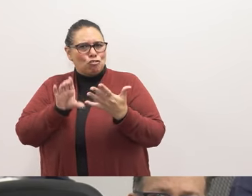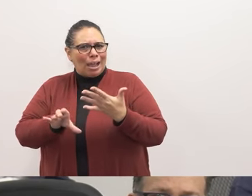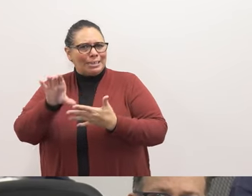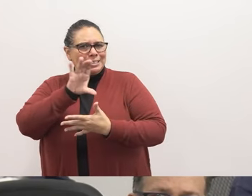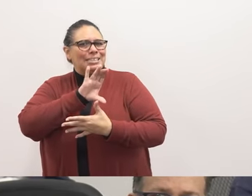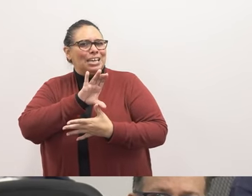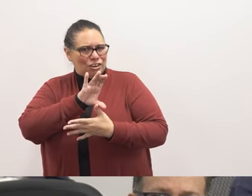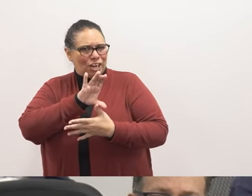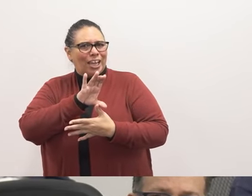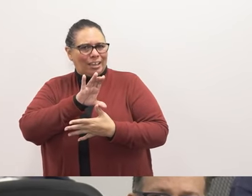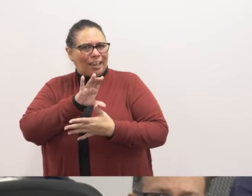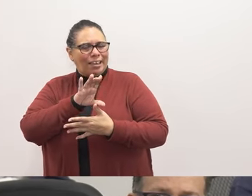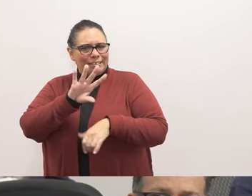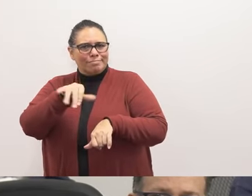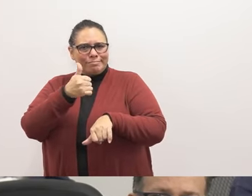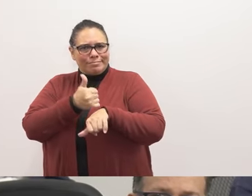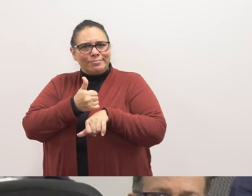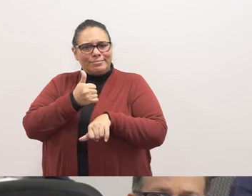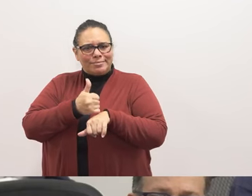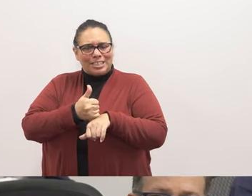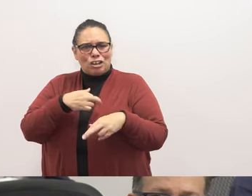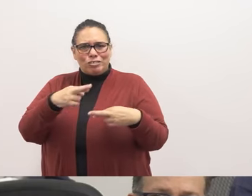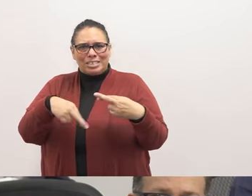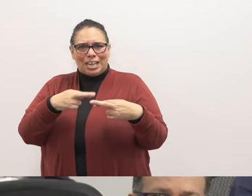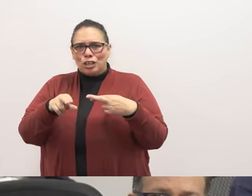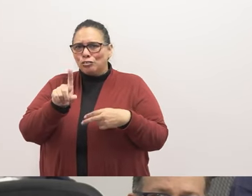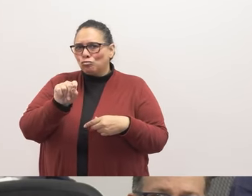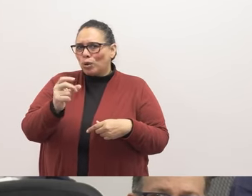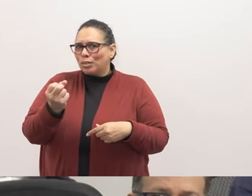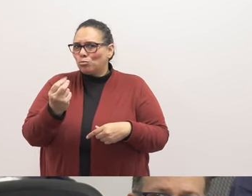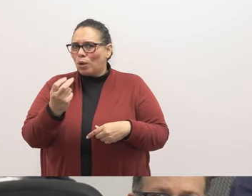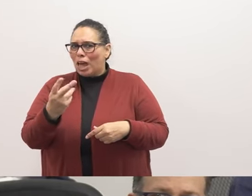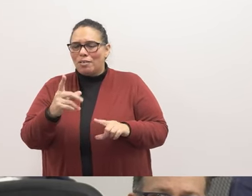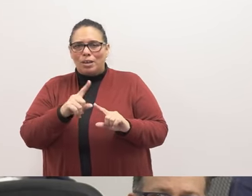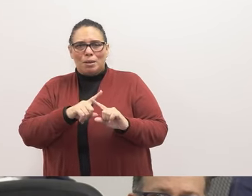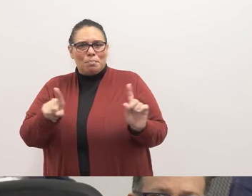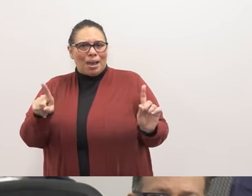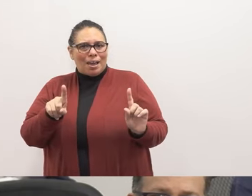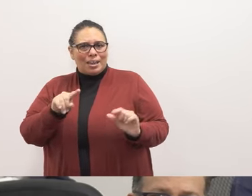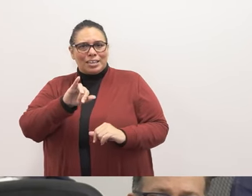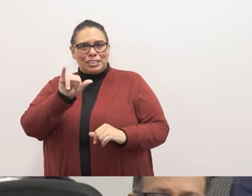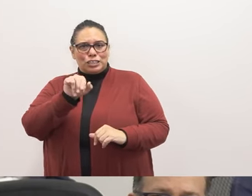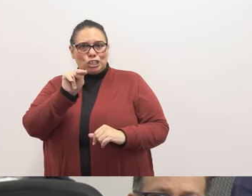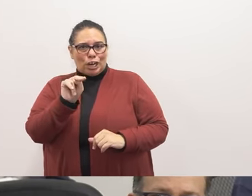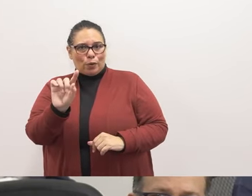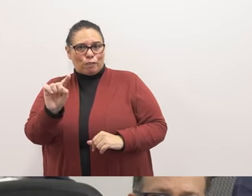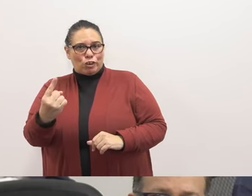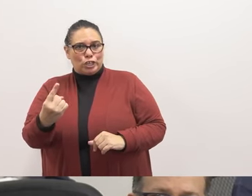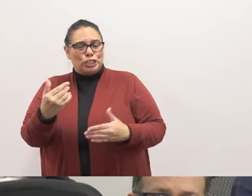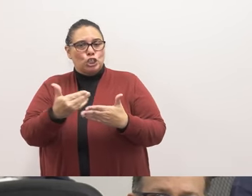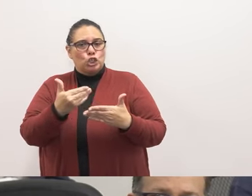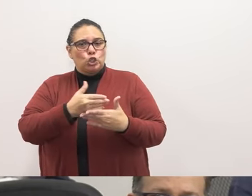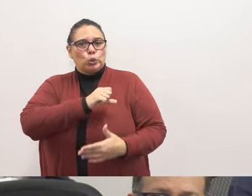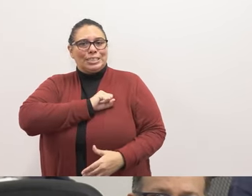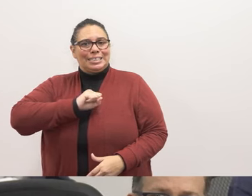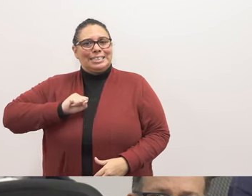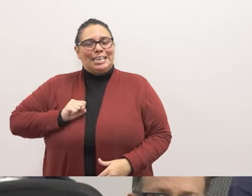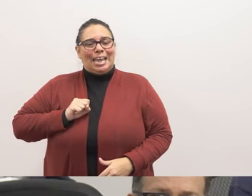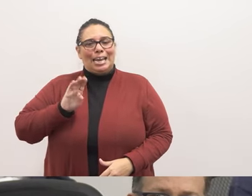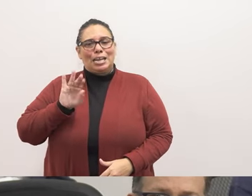came into place by CalRecycle in 2012. However, come January 1st, there's a new Senate Bill, 1